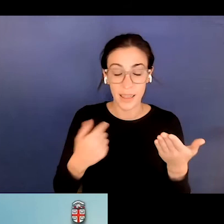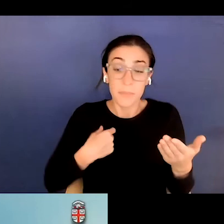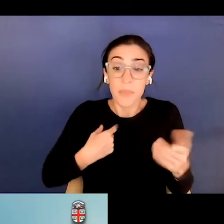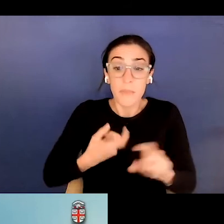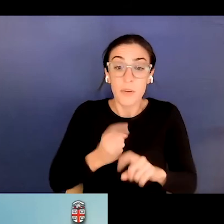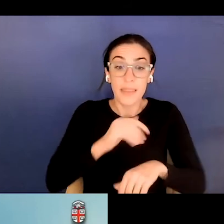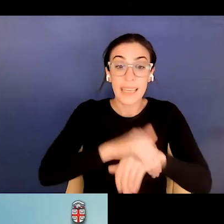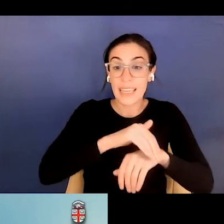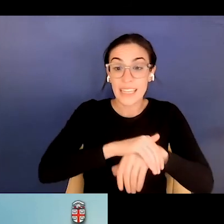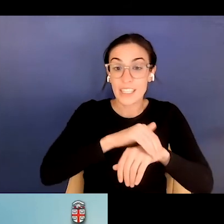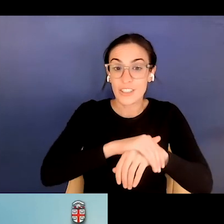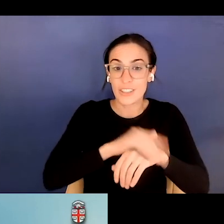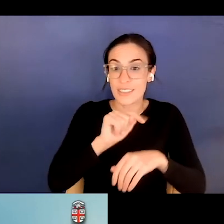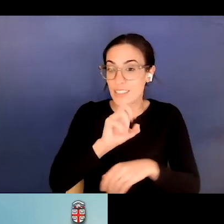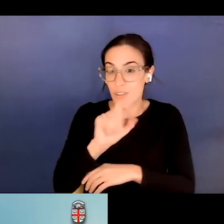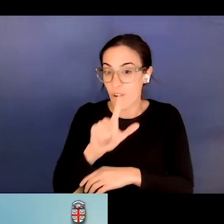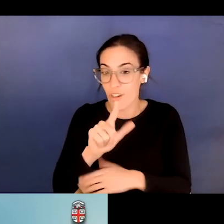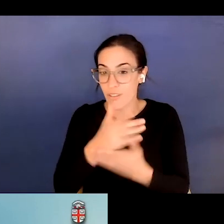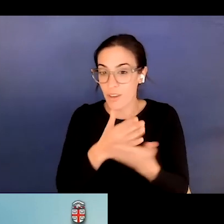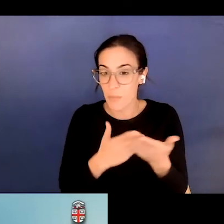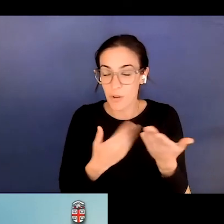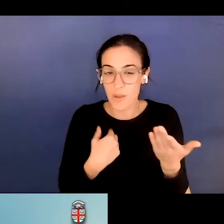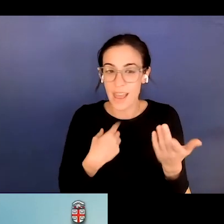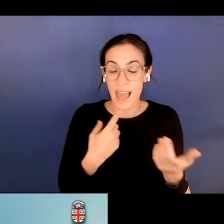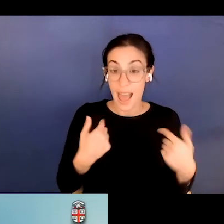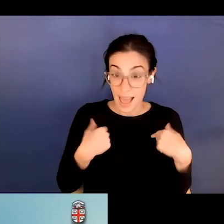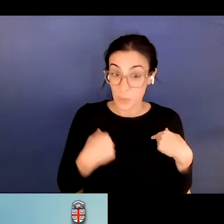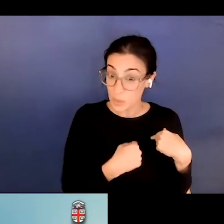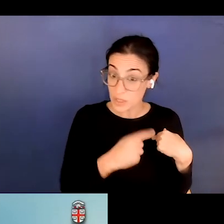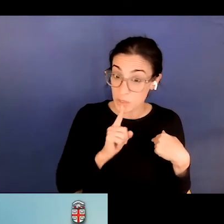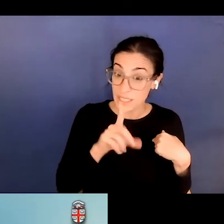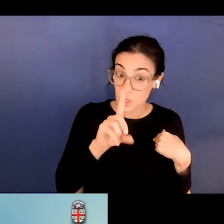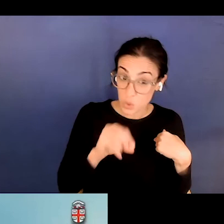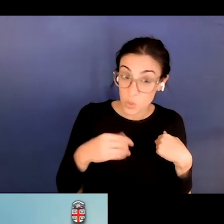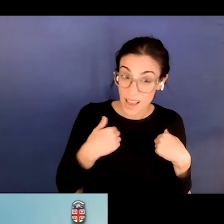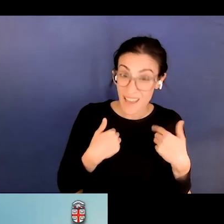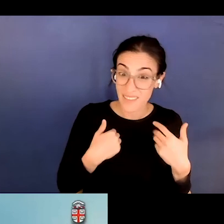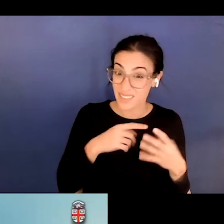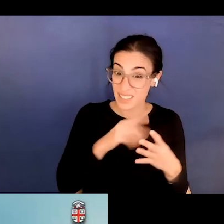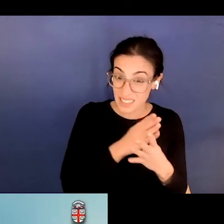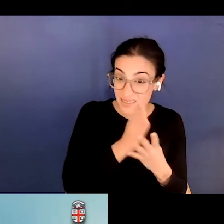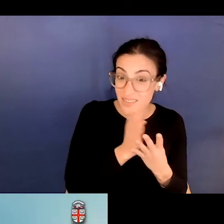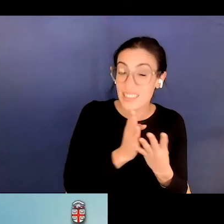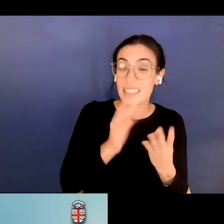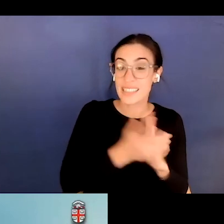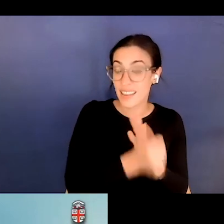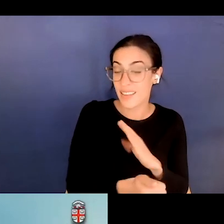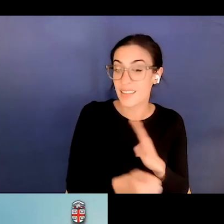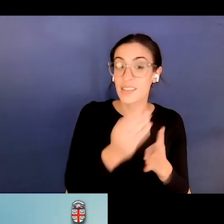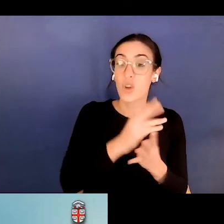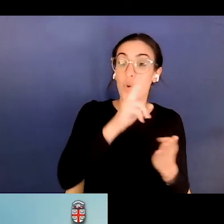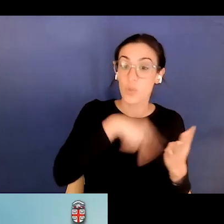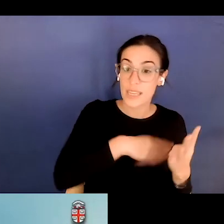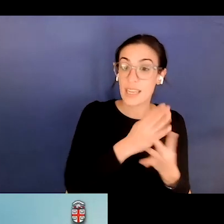TOEFL, I mean, the TESOL sort of component where we, we really do have the four skills, the reading and writing, listening, speaking, you know,